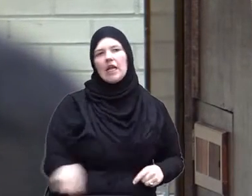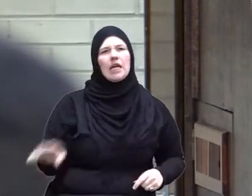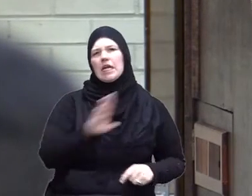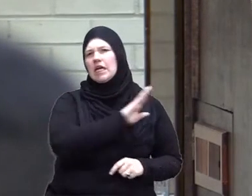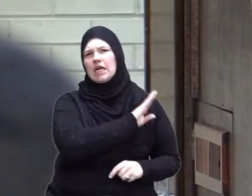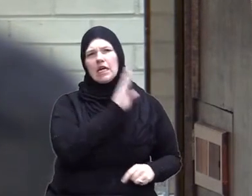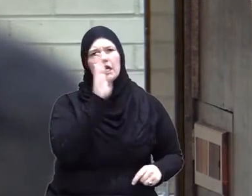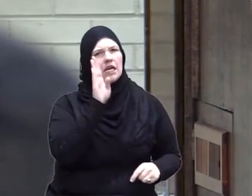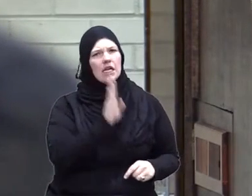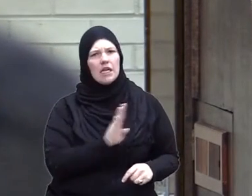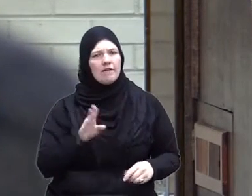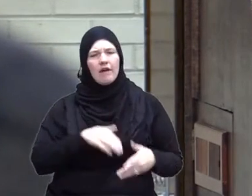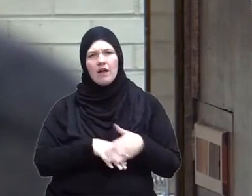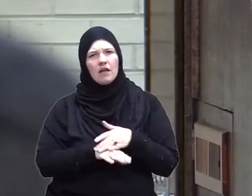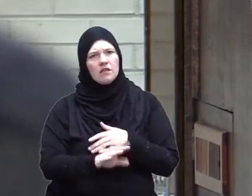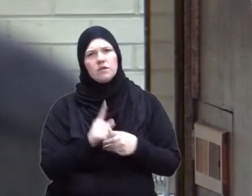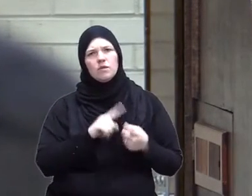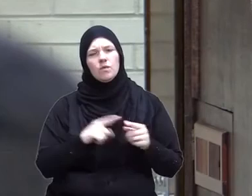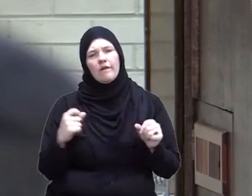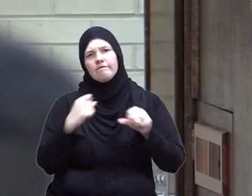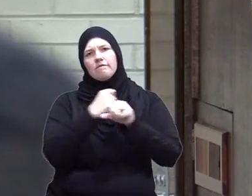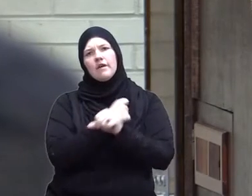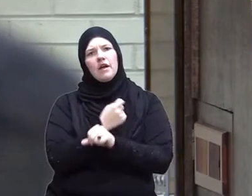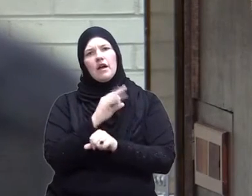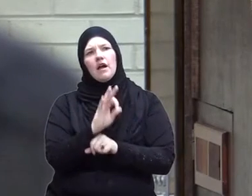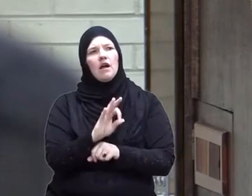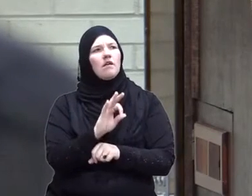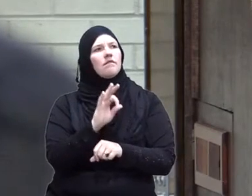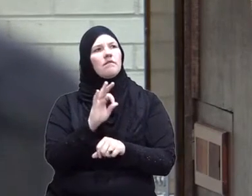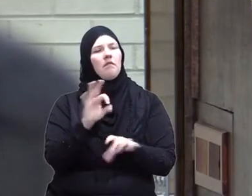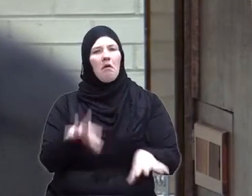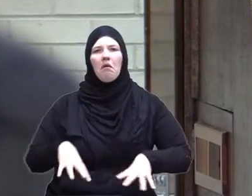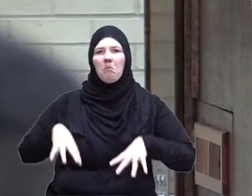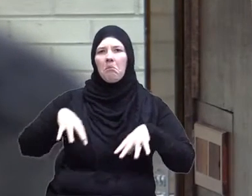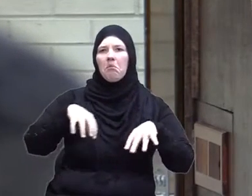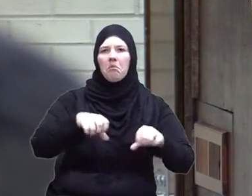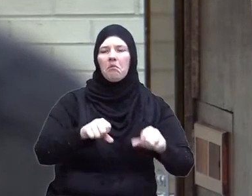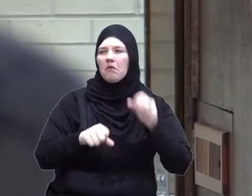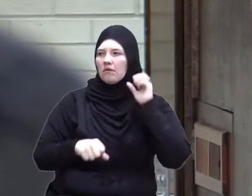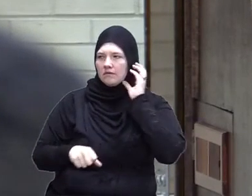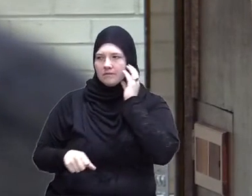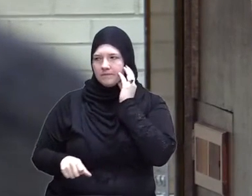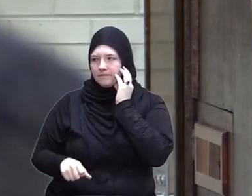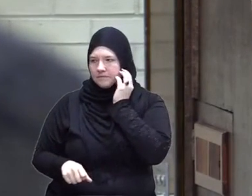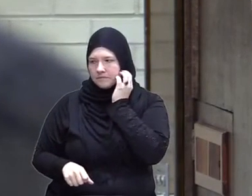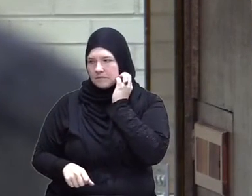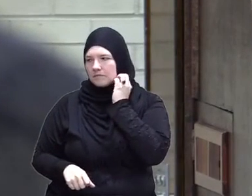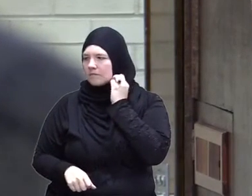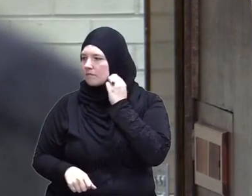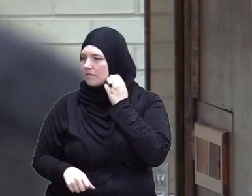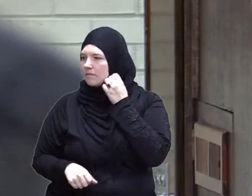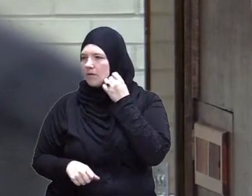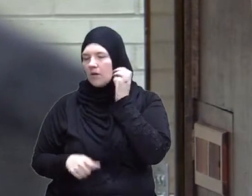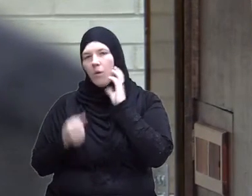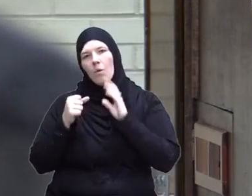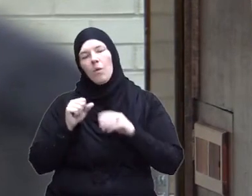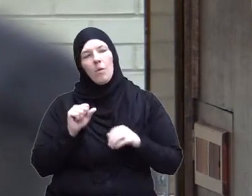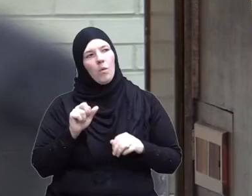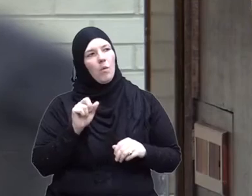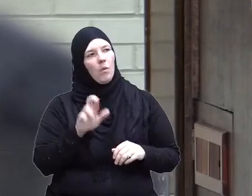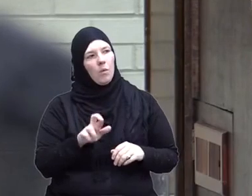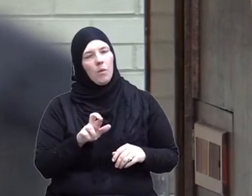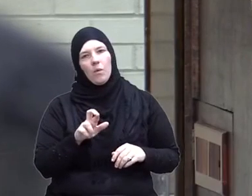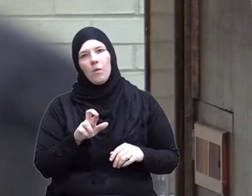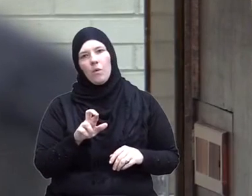into a fight against occupation or exploitation or anything else without